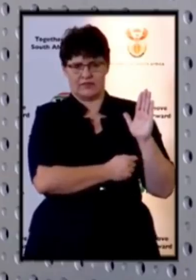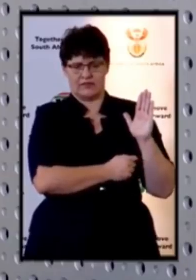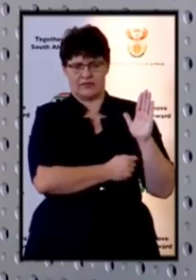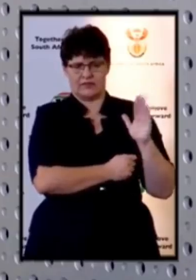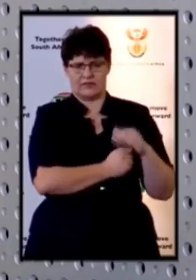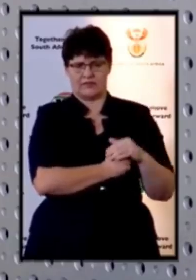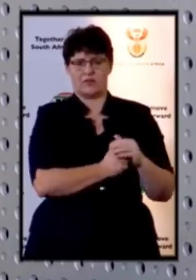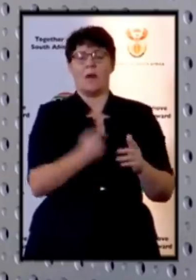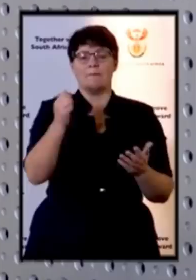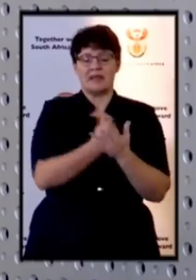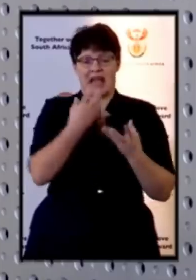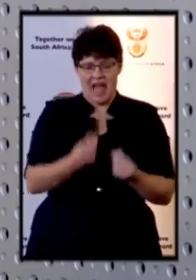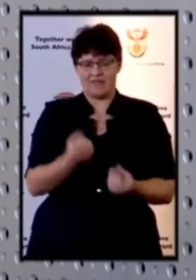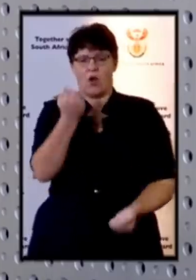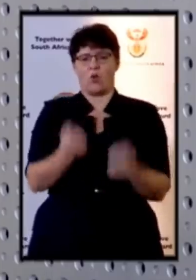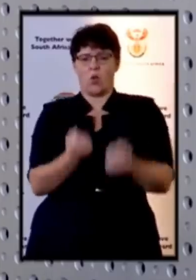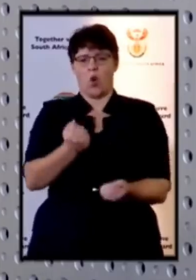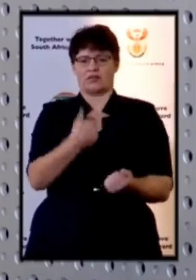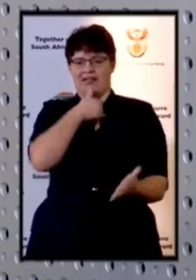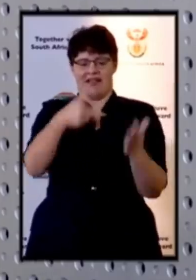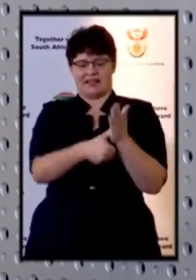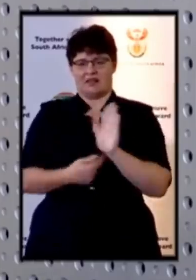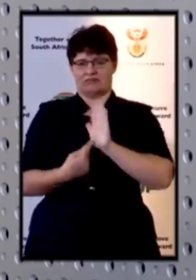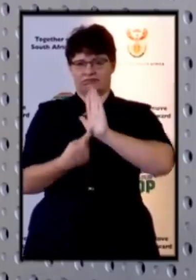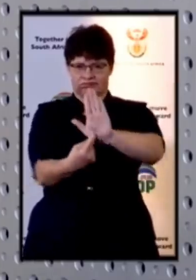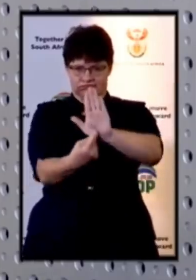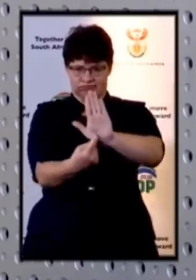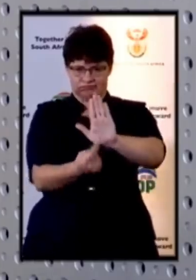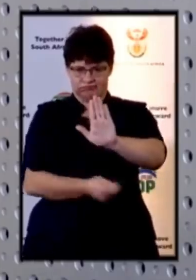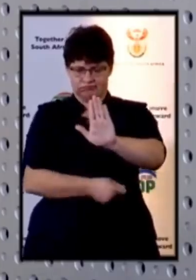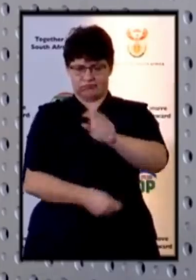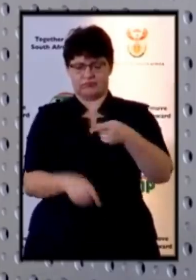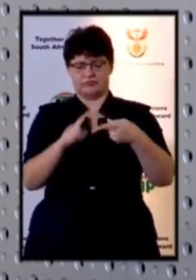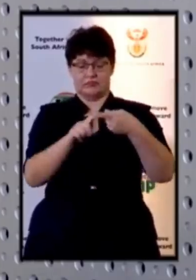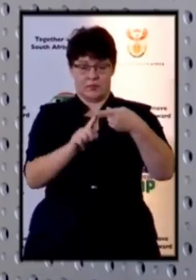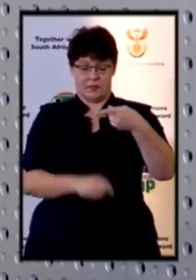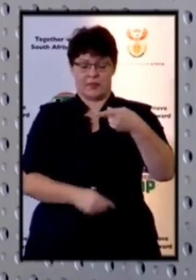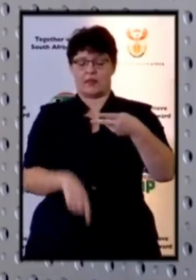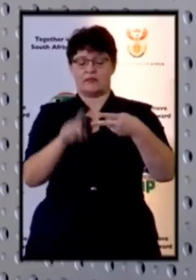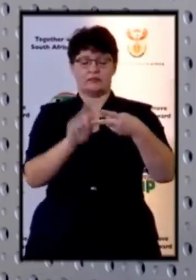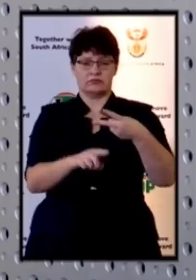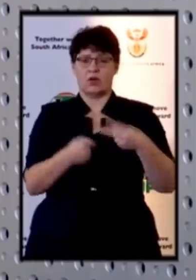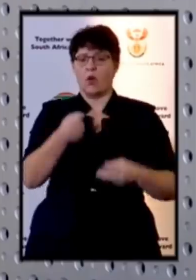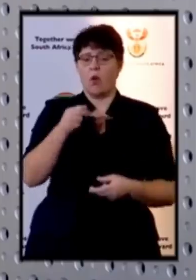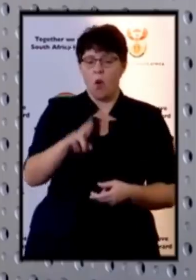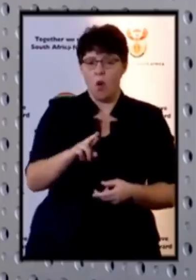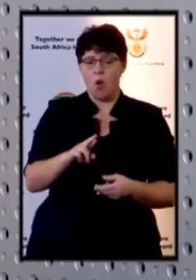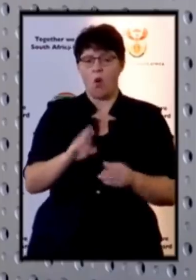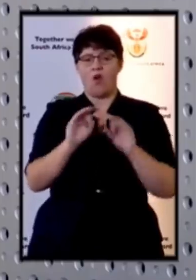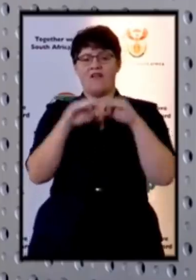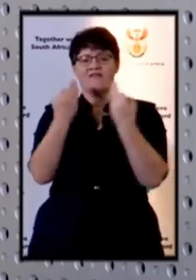a court order or there should be a family advocates